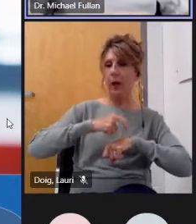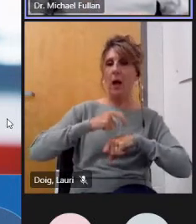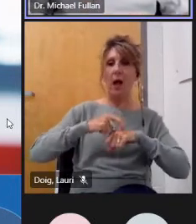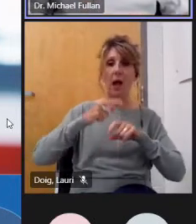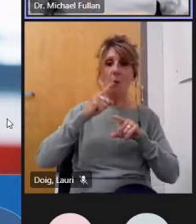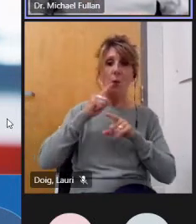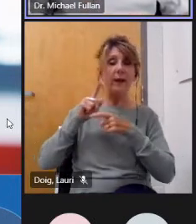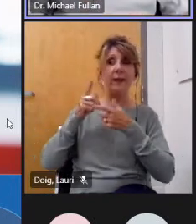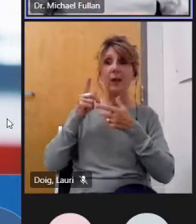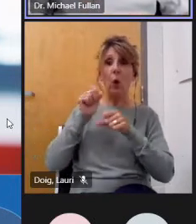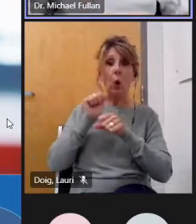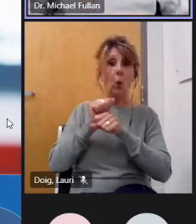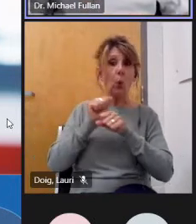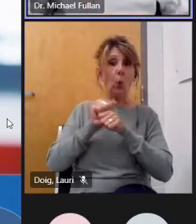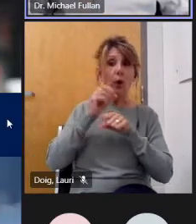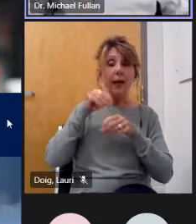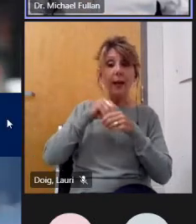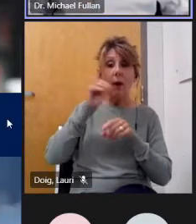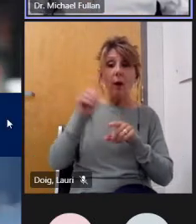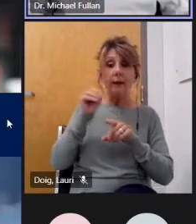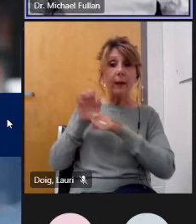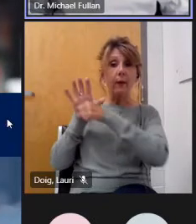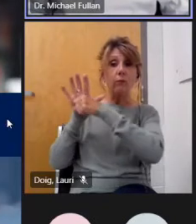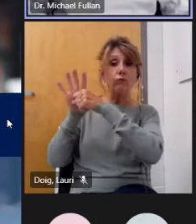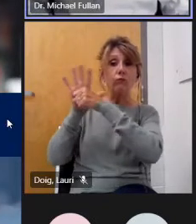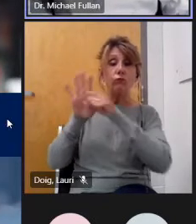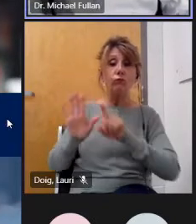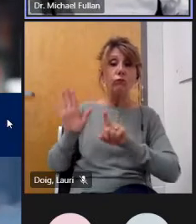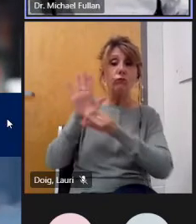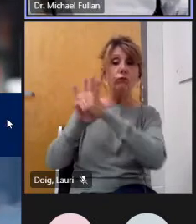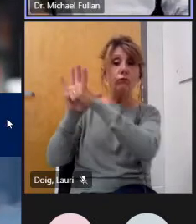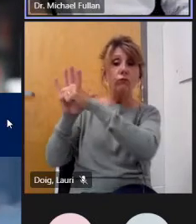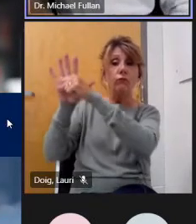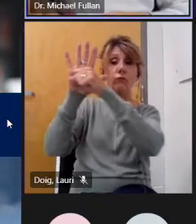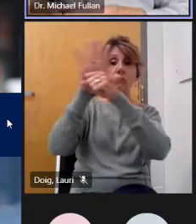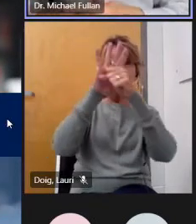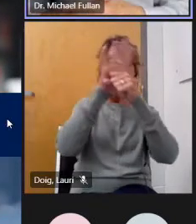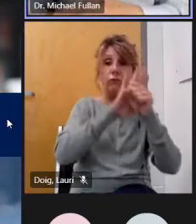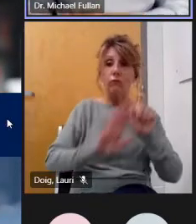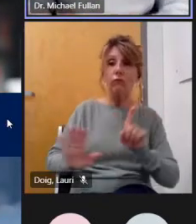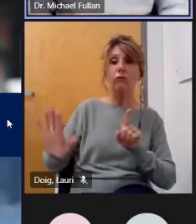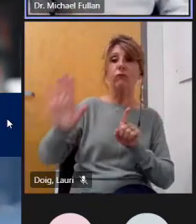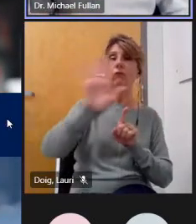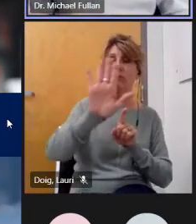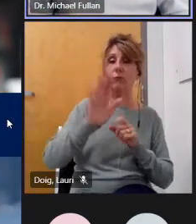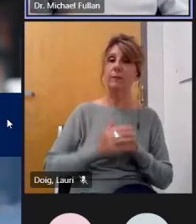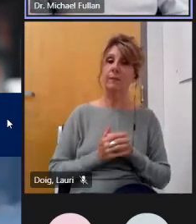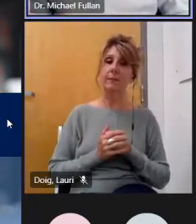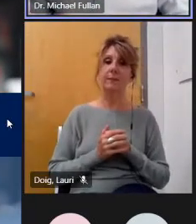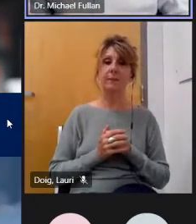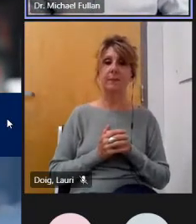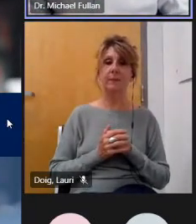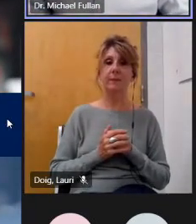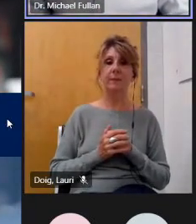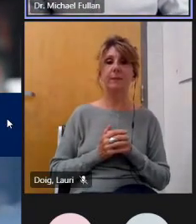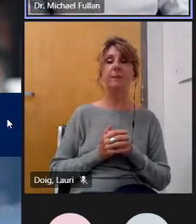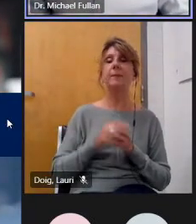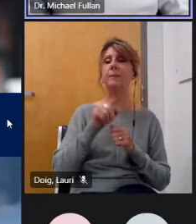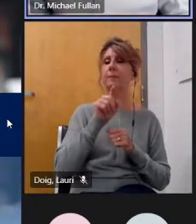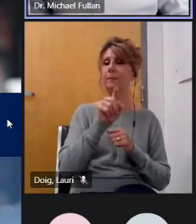for example in ontario so uh let's start in an odd way i'm going to say i just i was doing reading